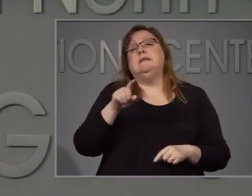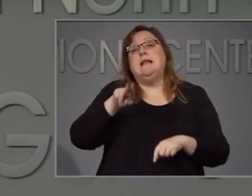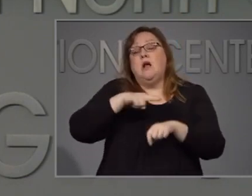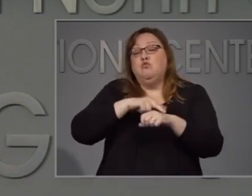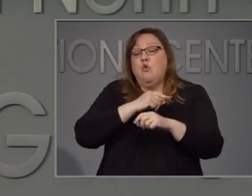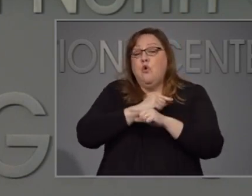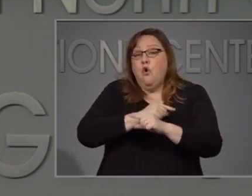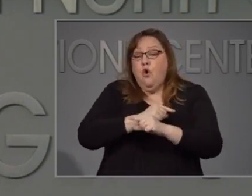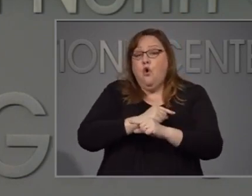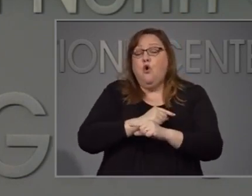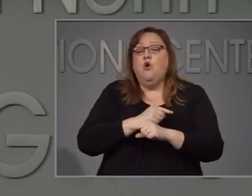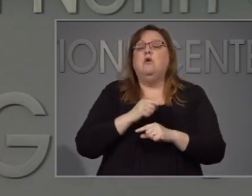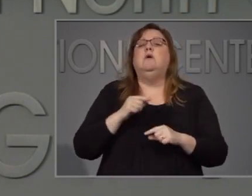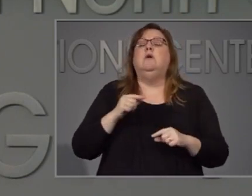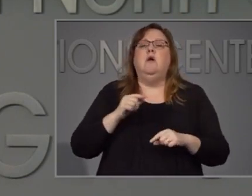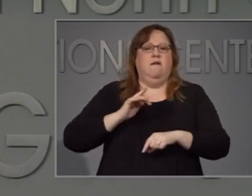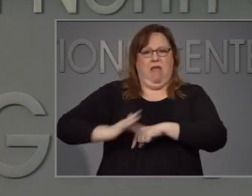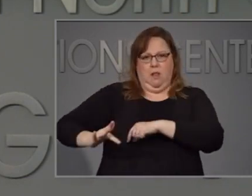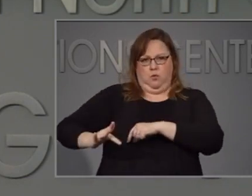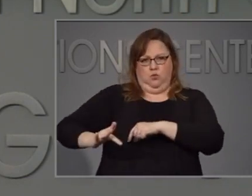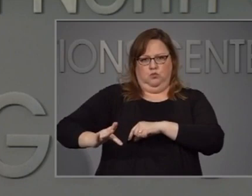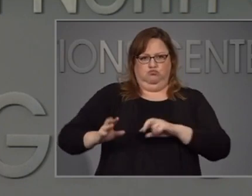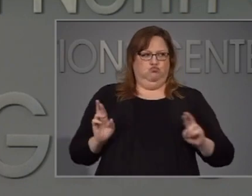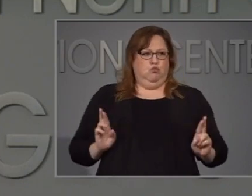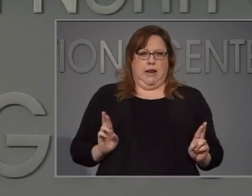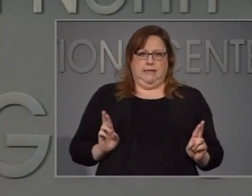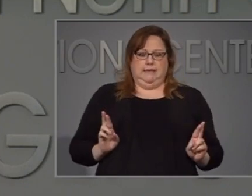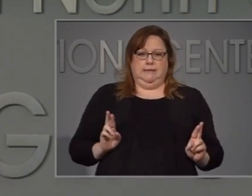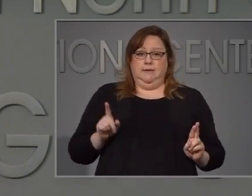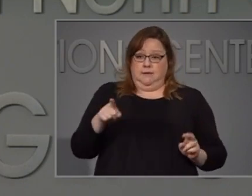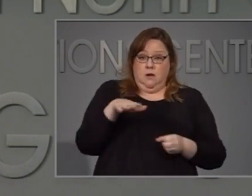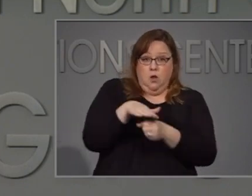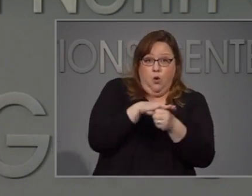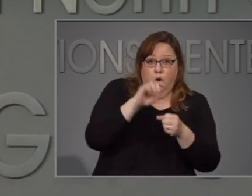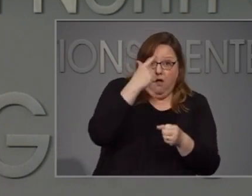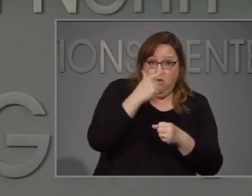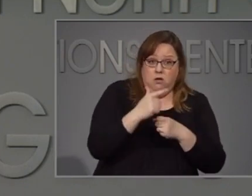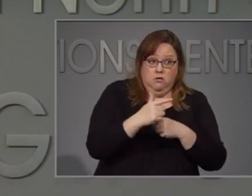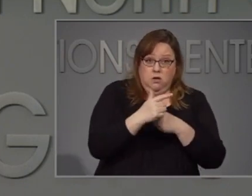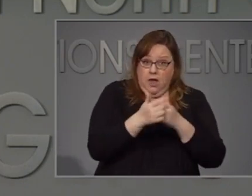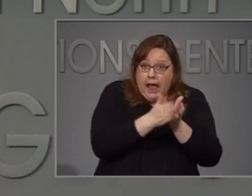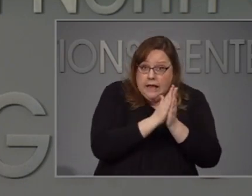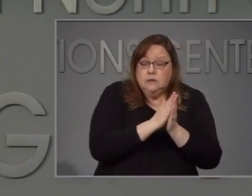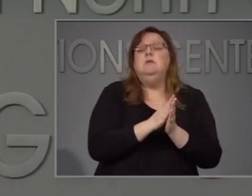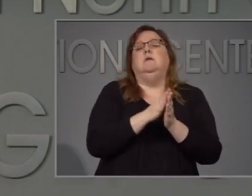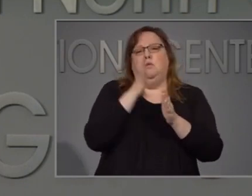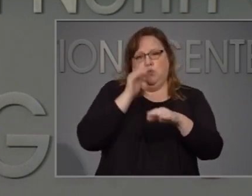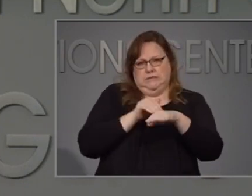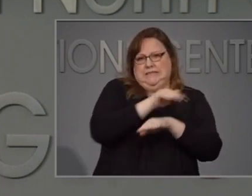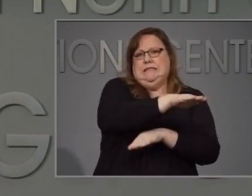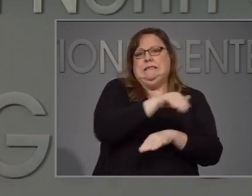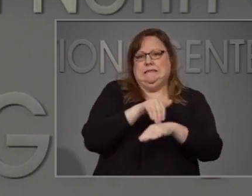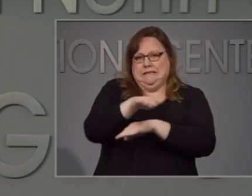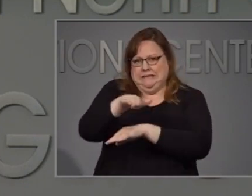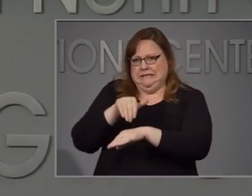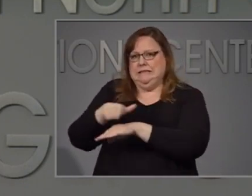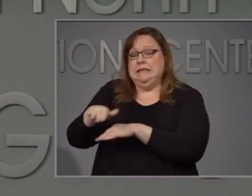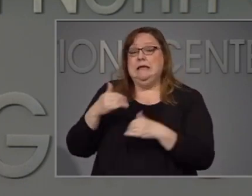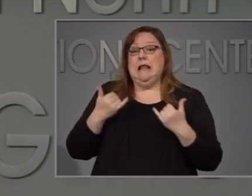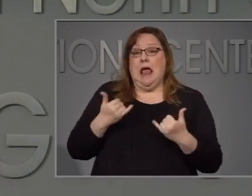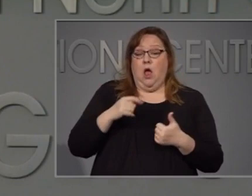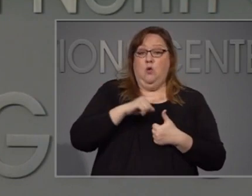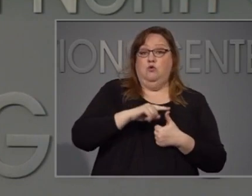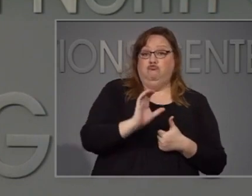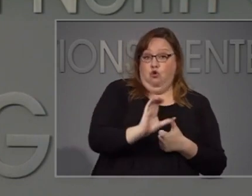upon request of local governments, and I believe that right now we have requests from Charlotte and